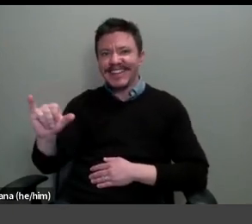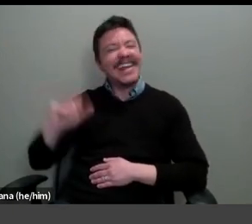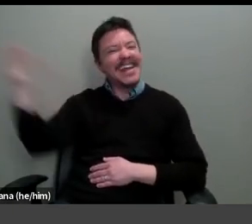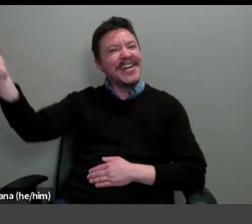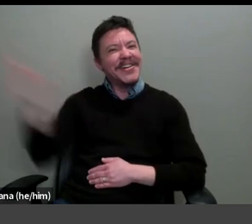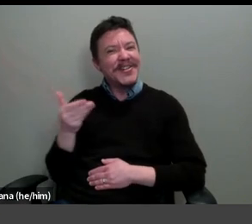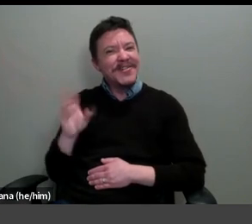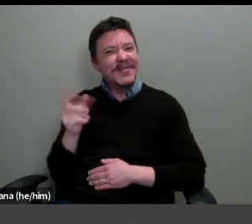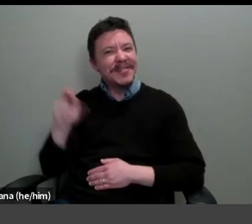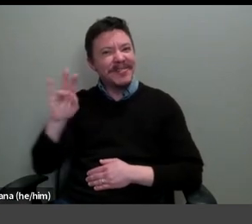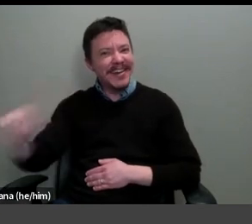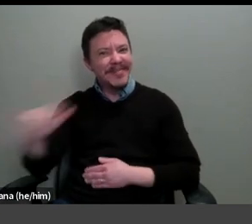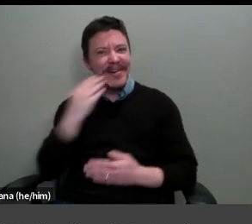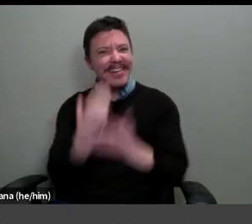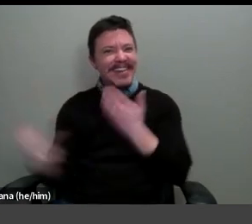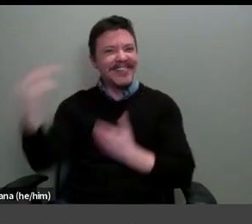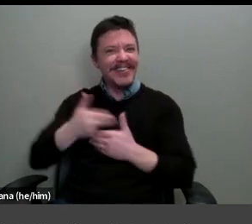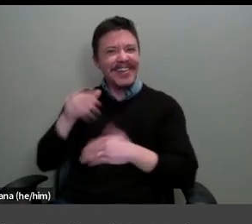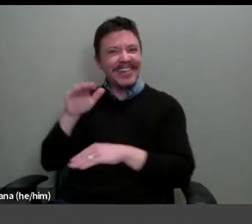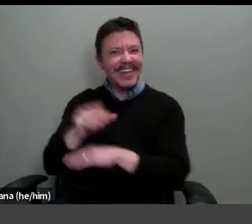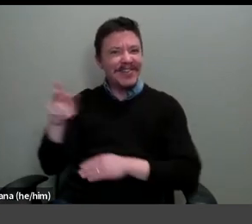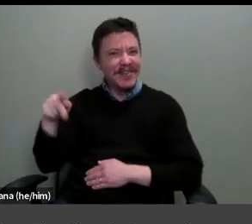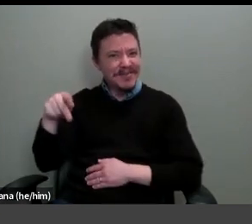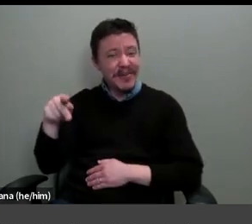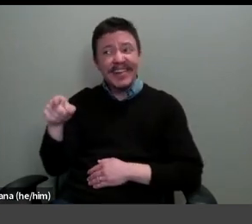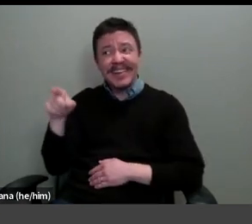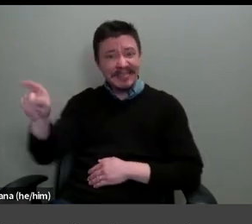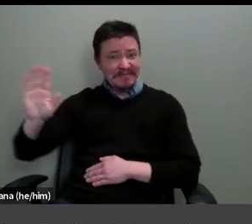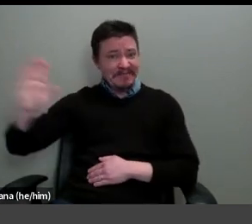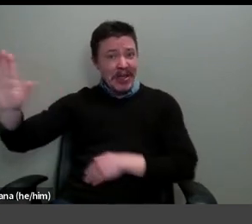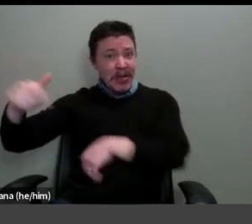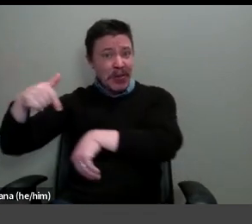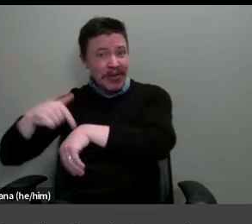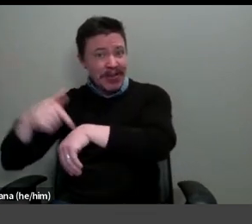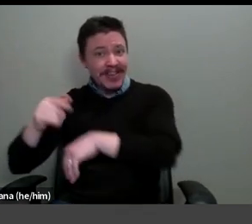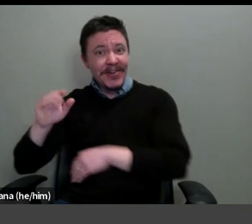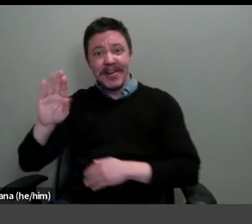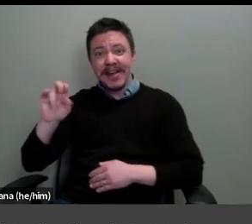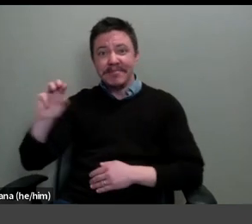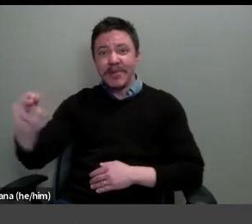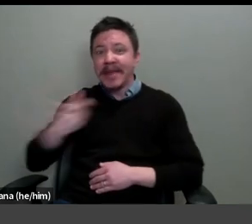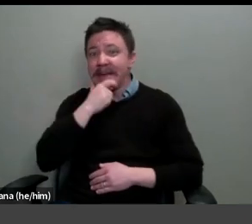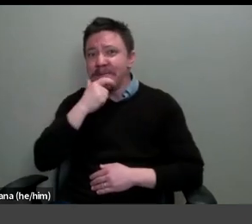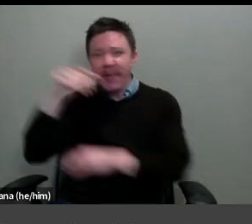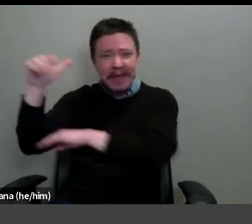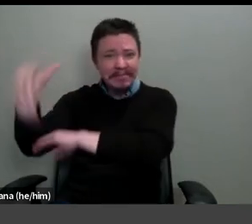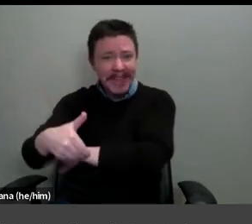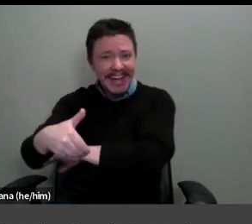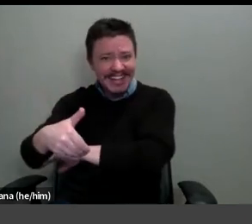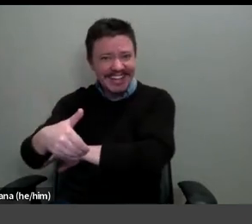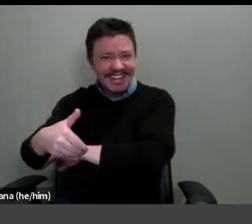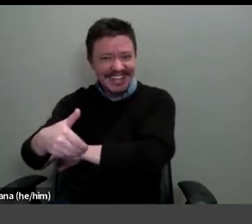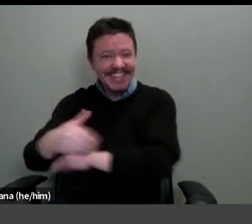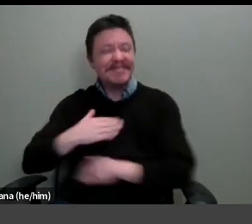joining us this afternoon in Portland and very late in the evening in Birmingham. We should all give